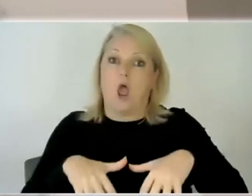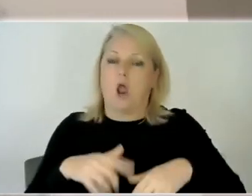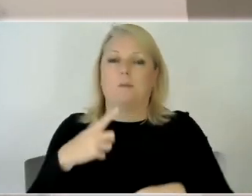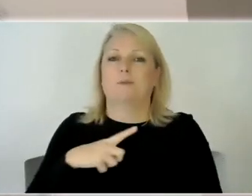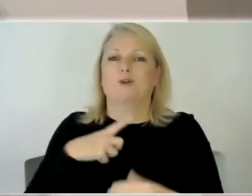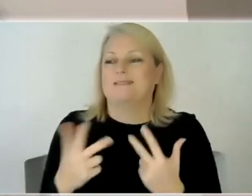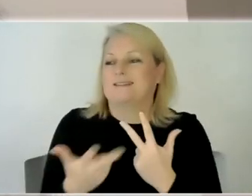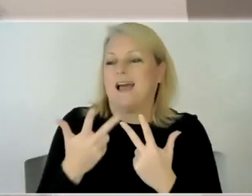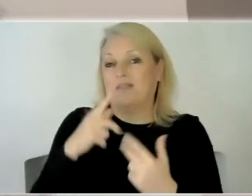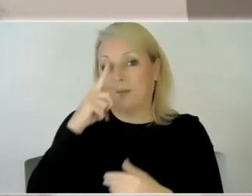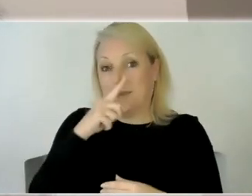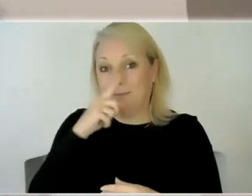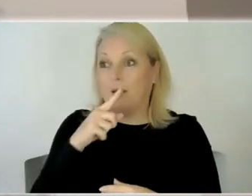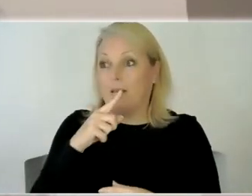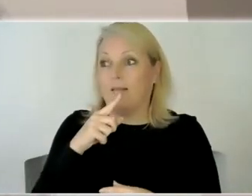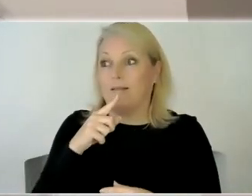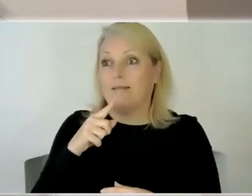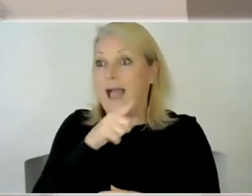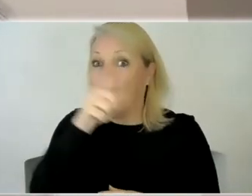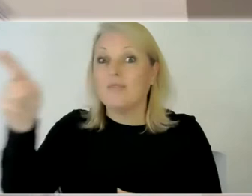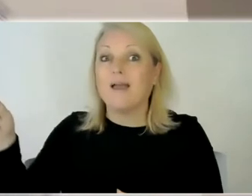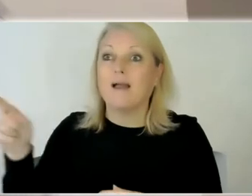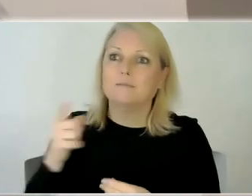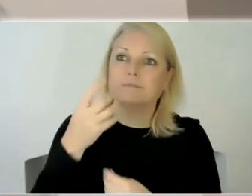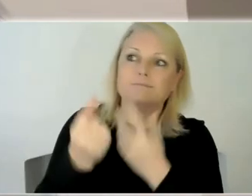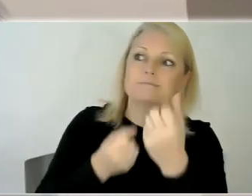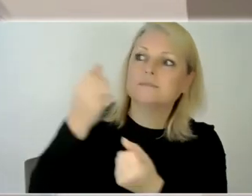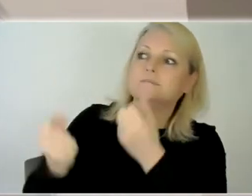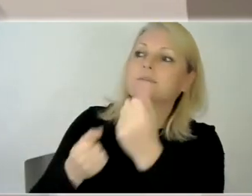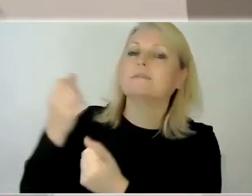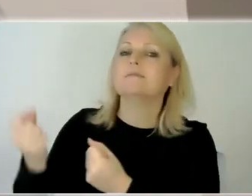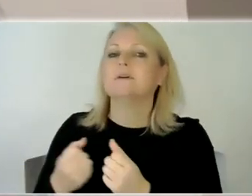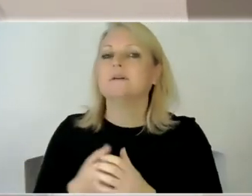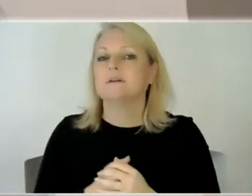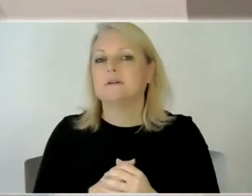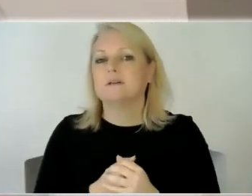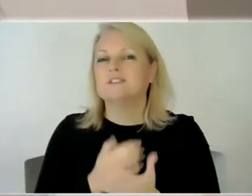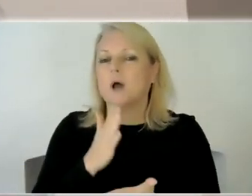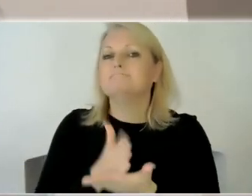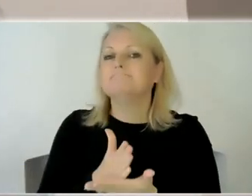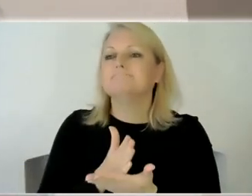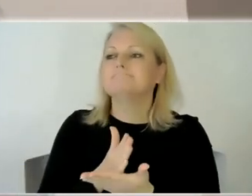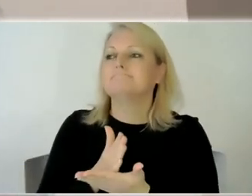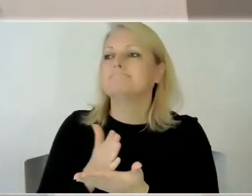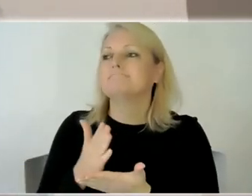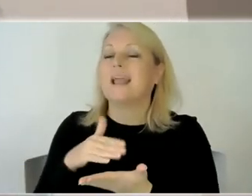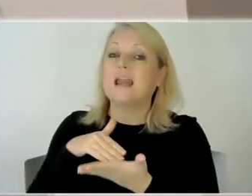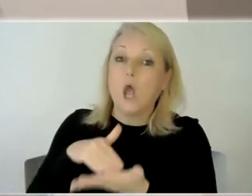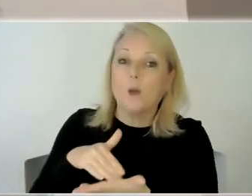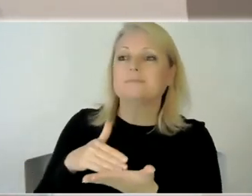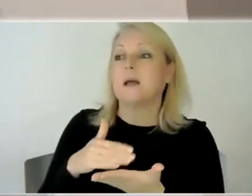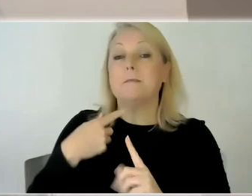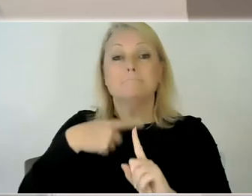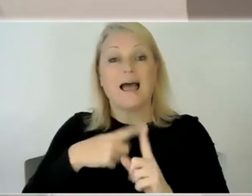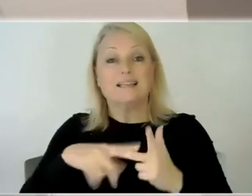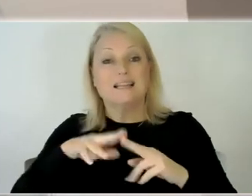people out there you know in the same position so yeah it definitely helps to to talk about it and to reach out for help when you need